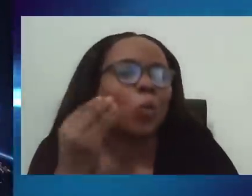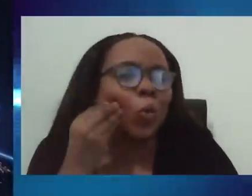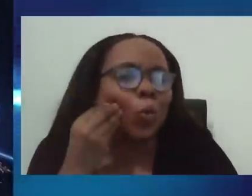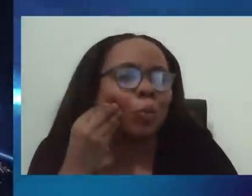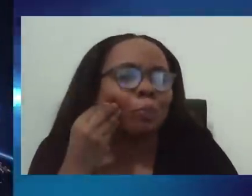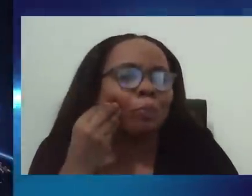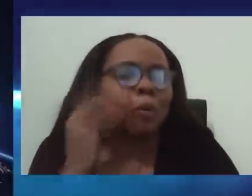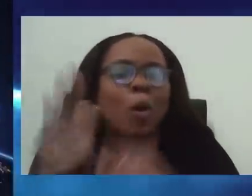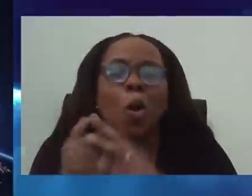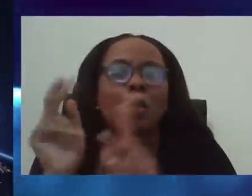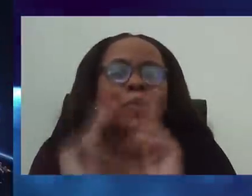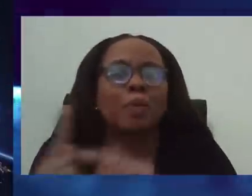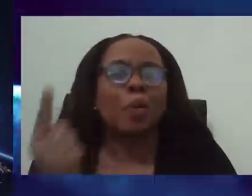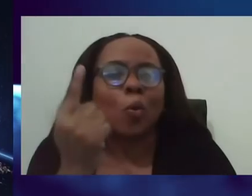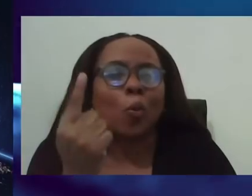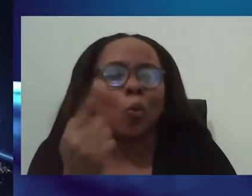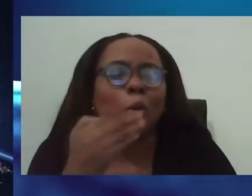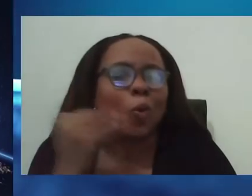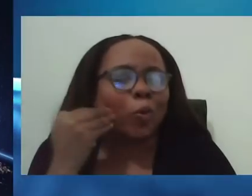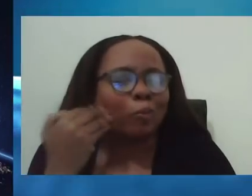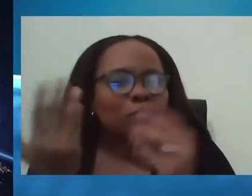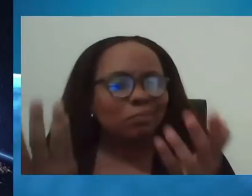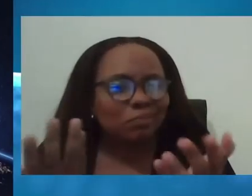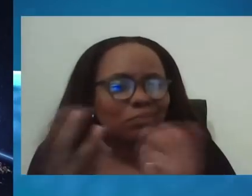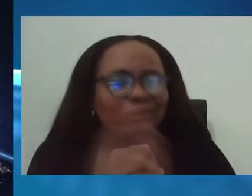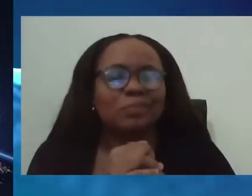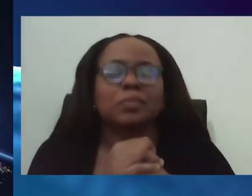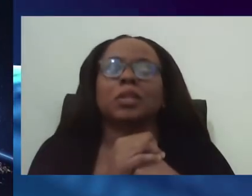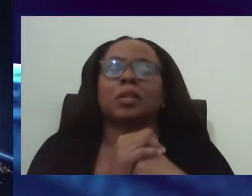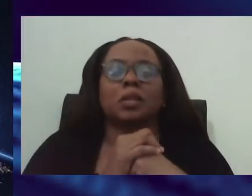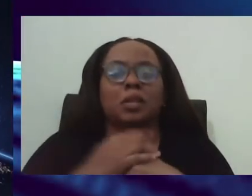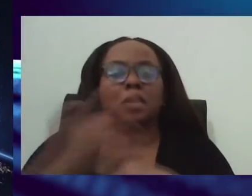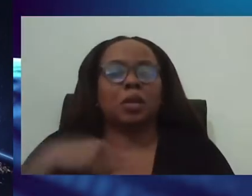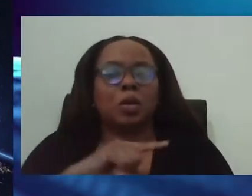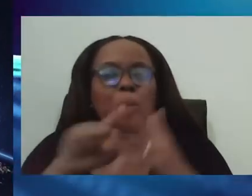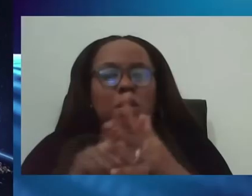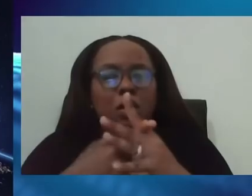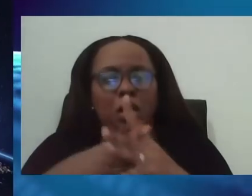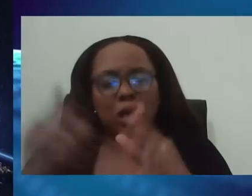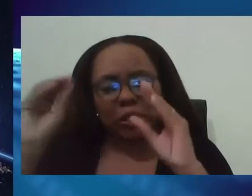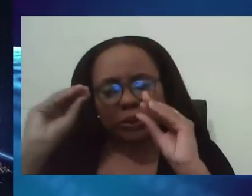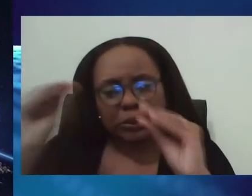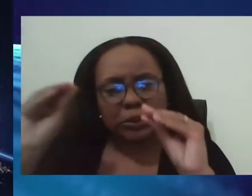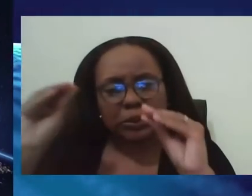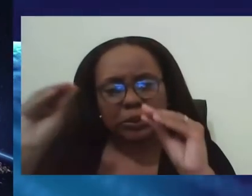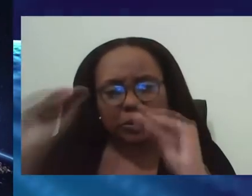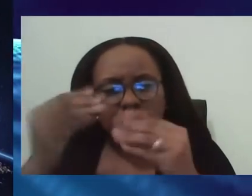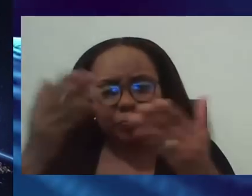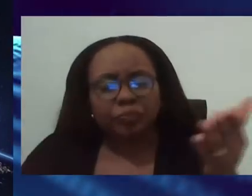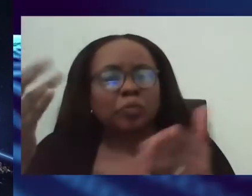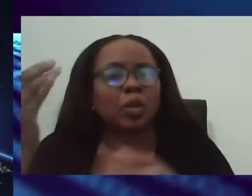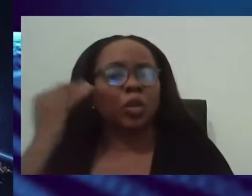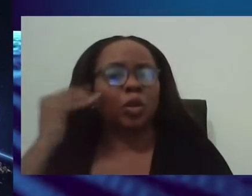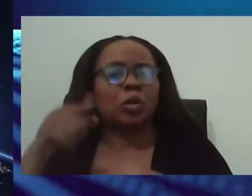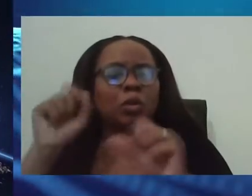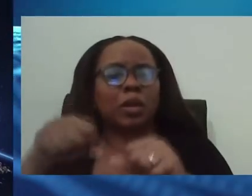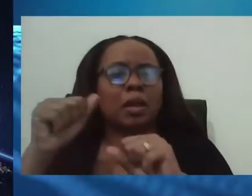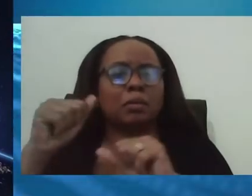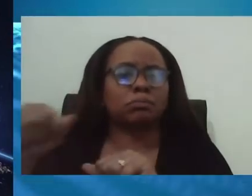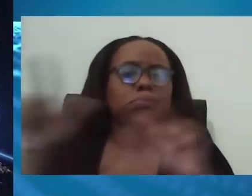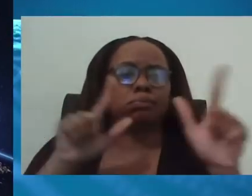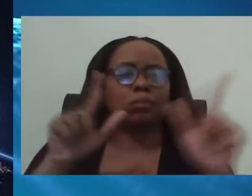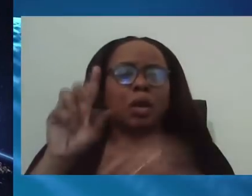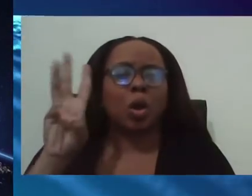basis. The structure that we would have started to educate you and introduce you to where persons can go onto our website and sign up. That is a